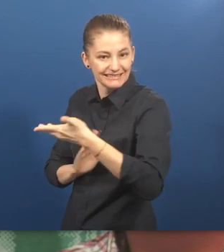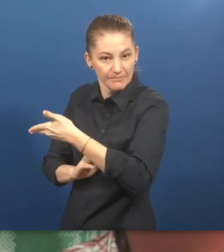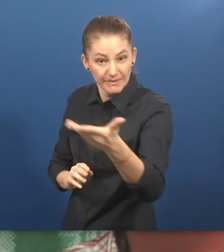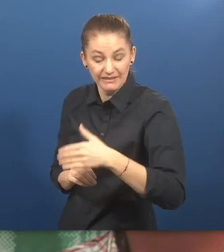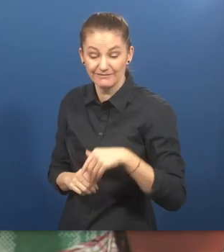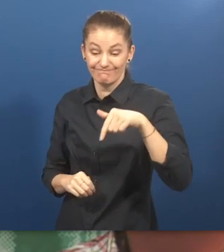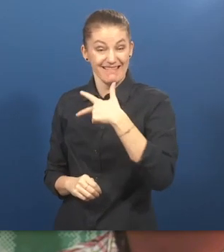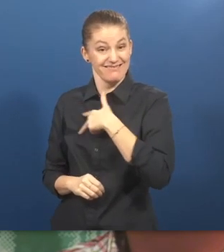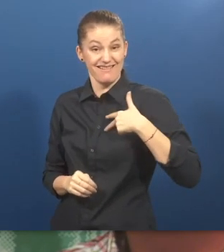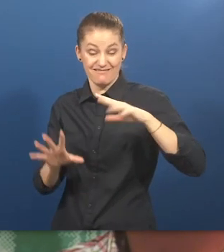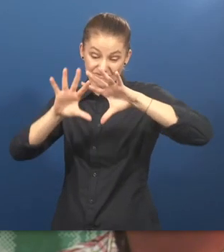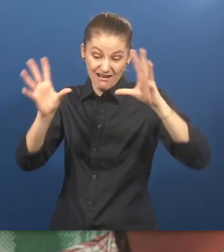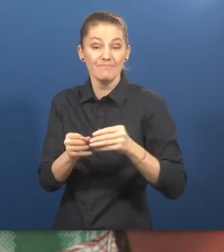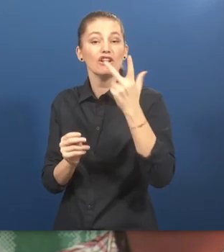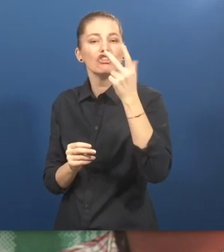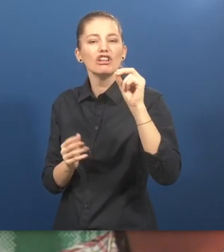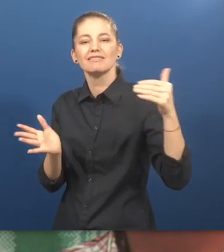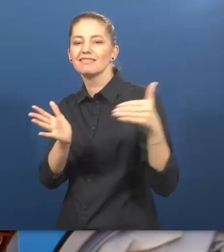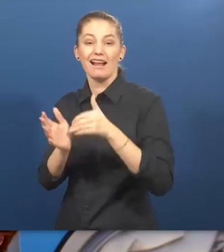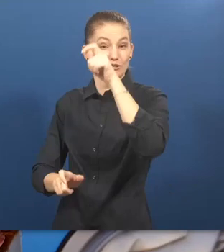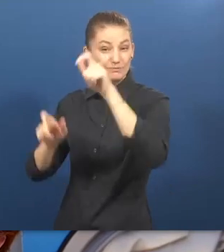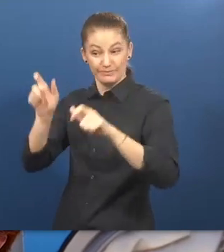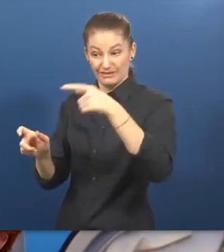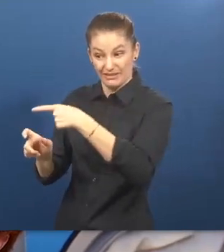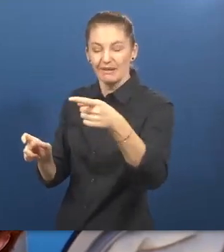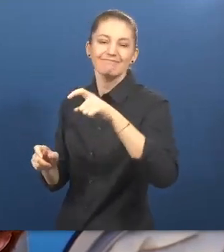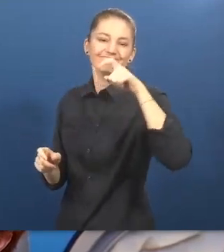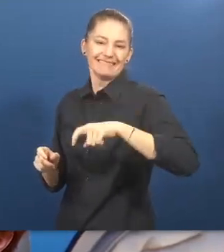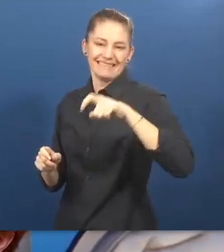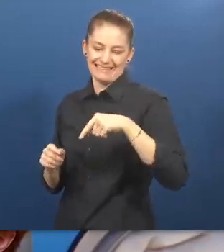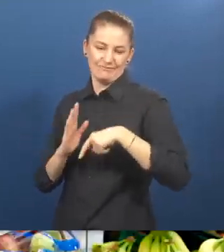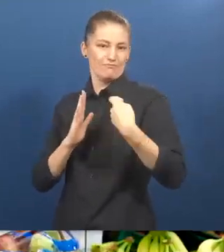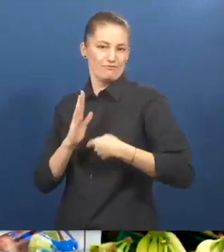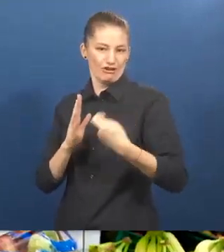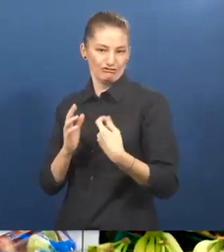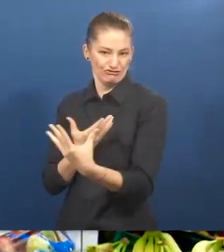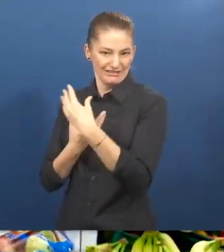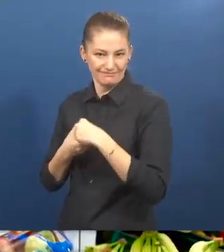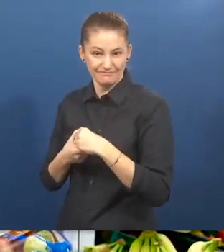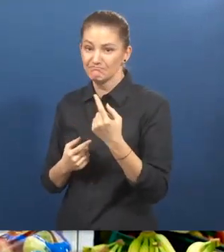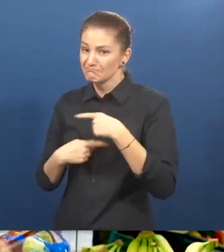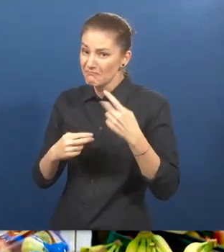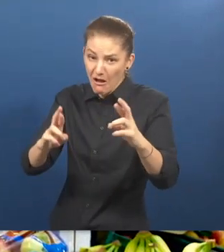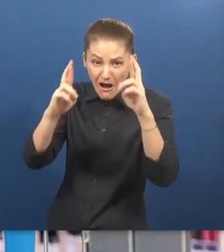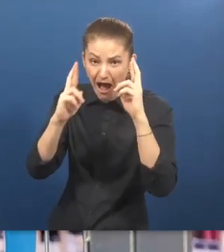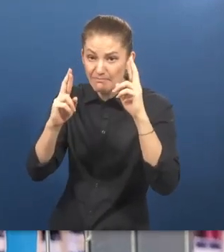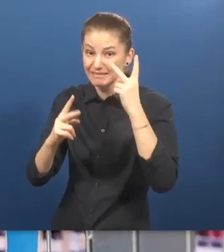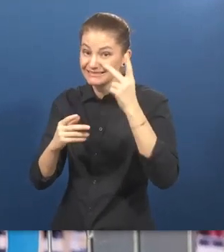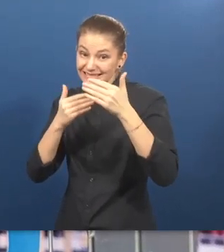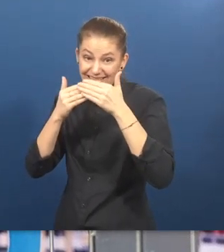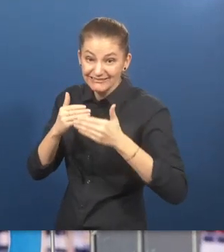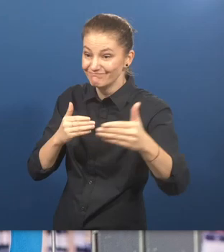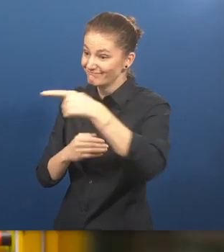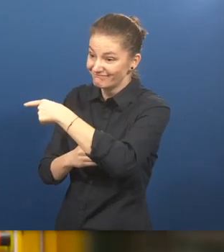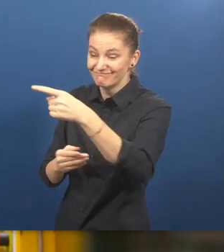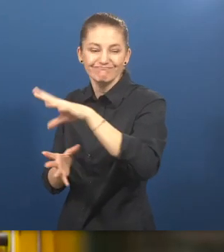There are 30,000 people in Denmark who have the potential of getting a CLAPJOP. We hope to